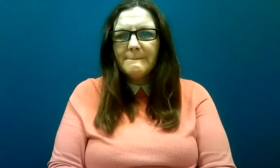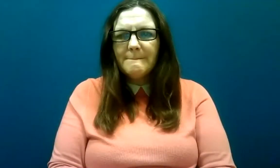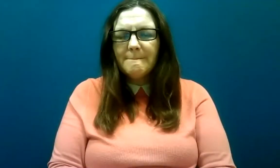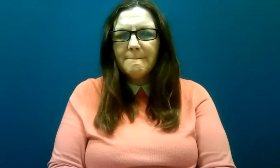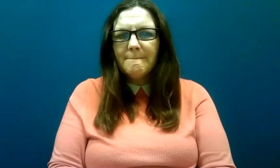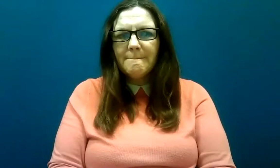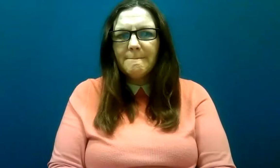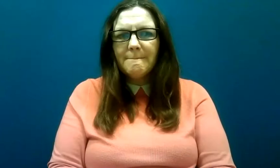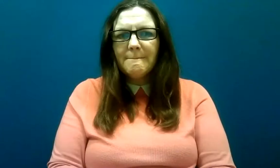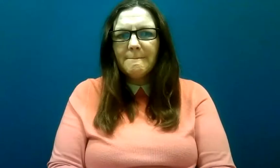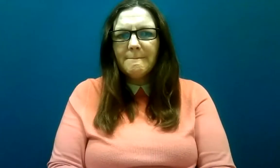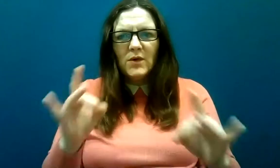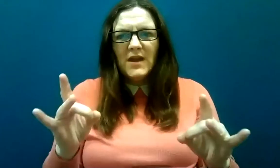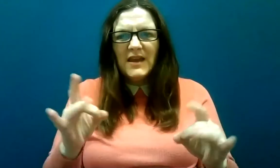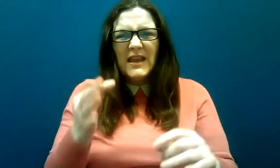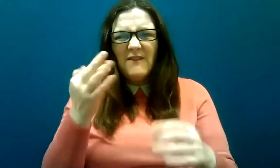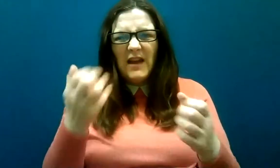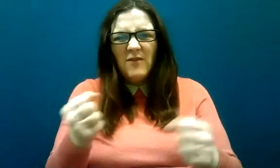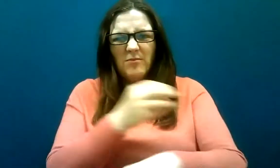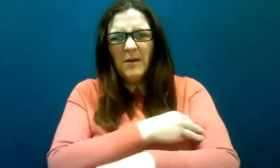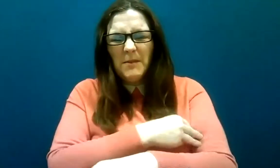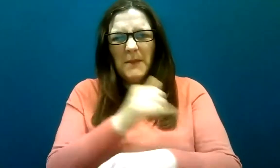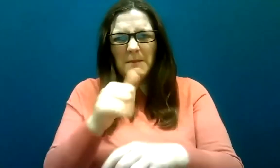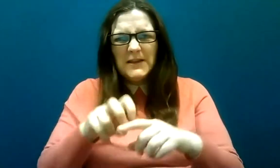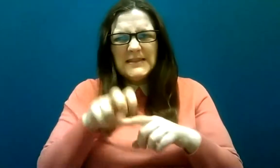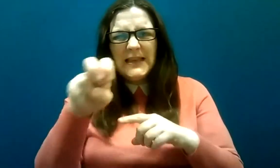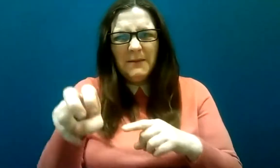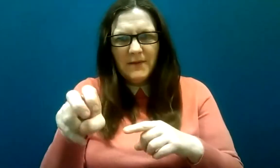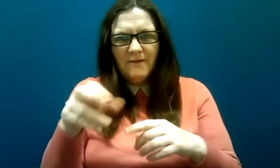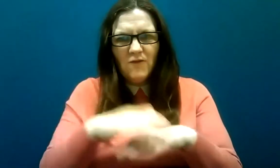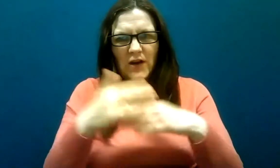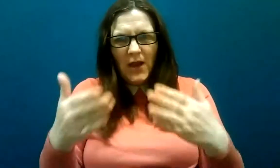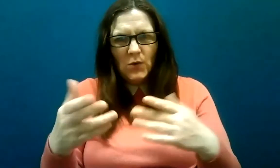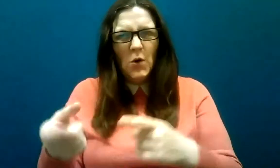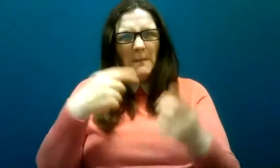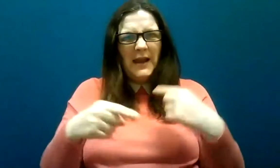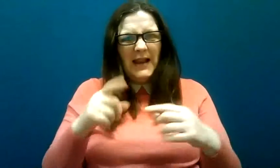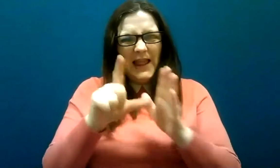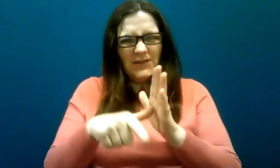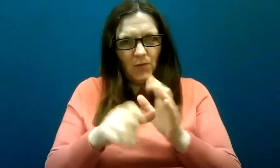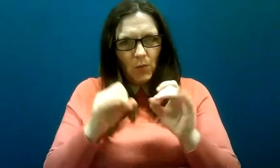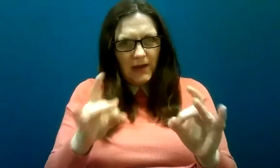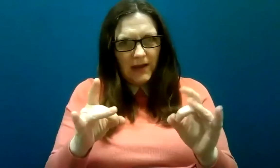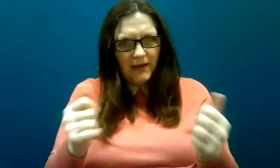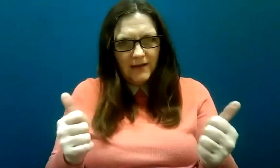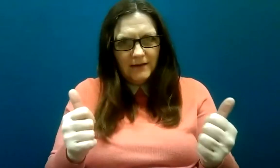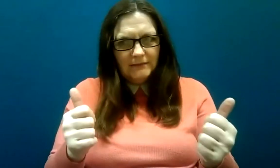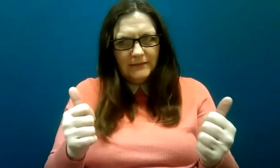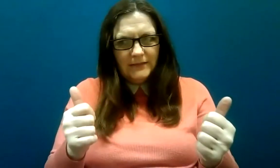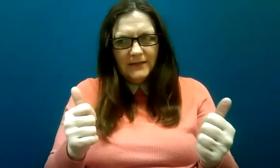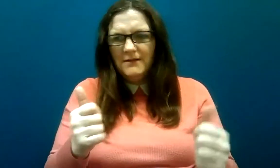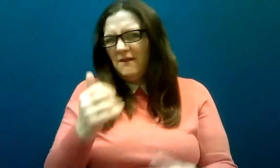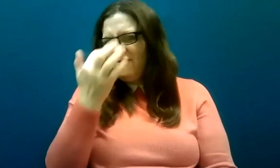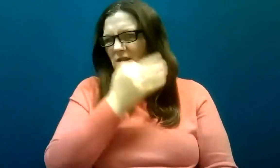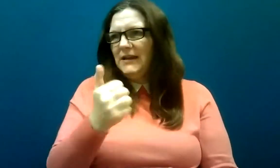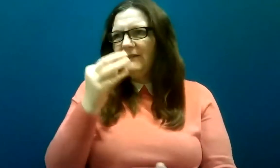Okay, Cormac, if there's a problem there, maybe we'll just skip that for the moment and come back to it. Would that be okay? That's absolutely fine if you wish to. Yes,